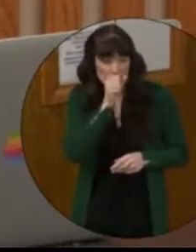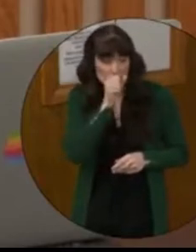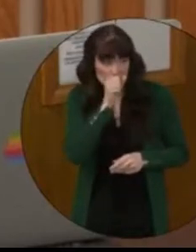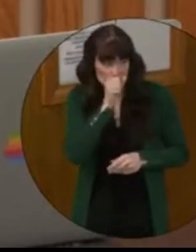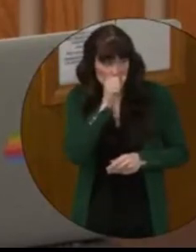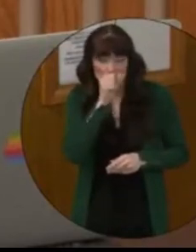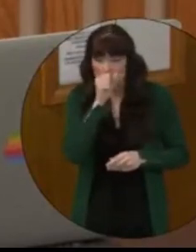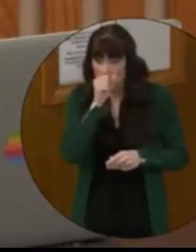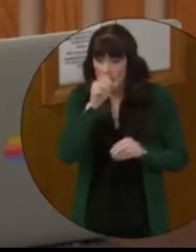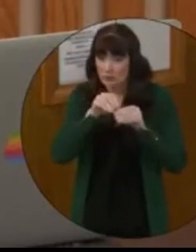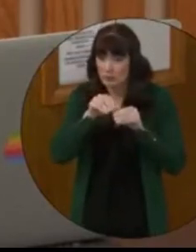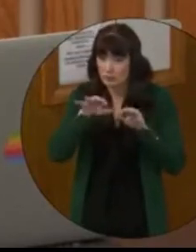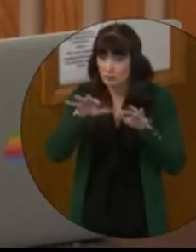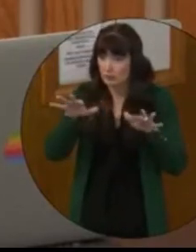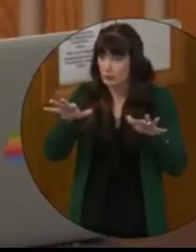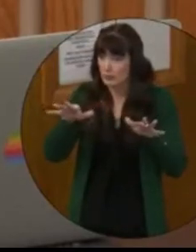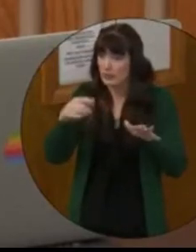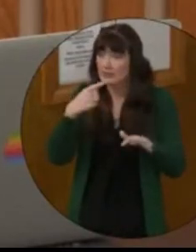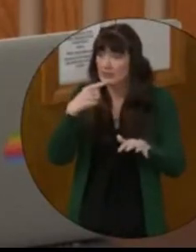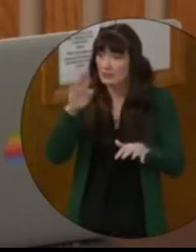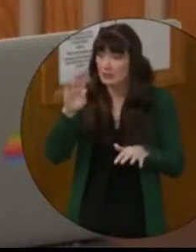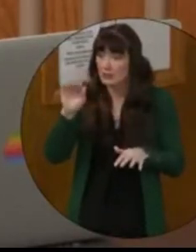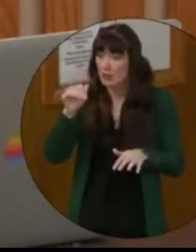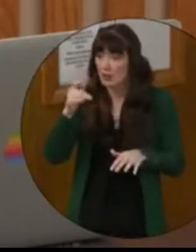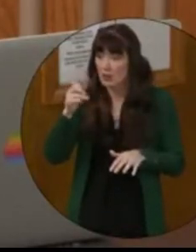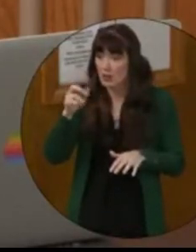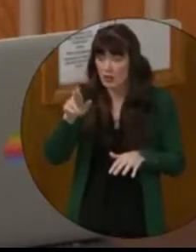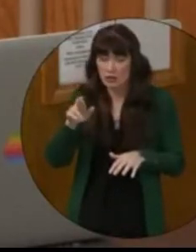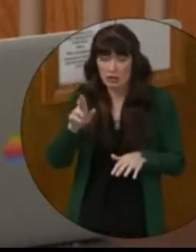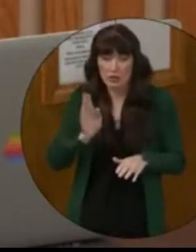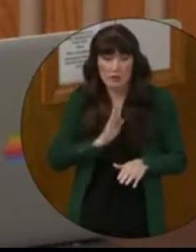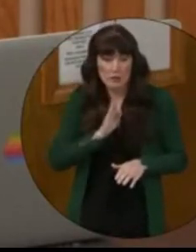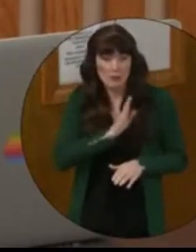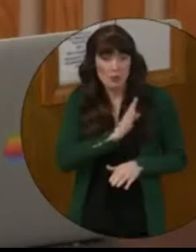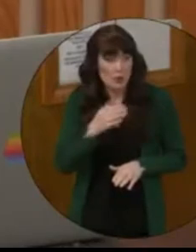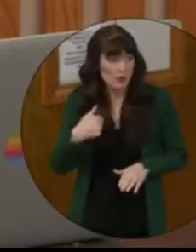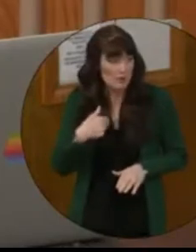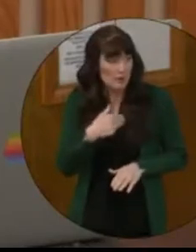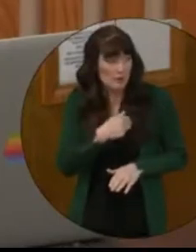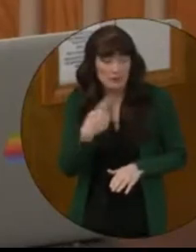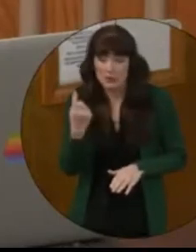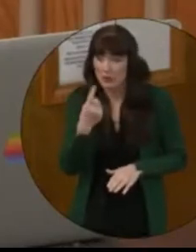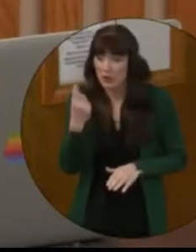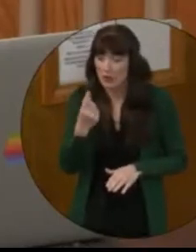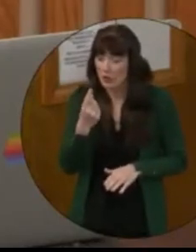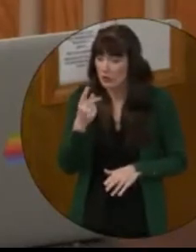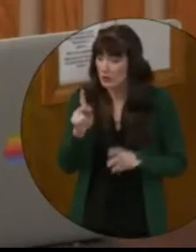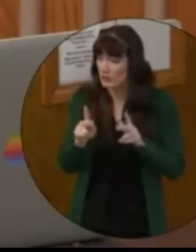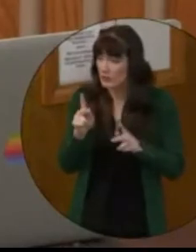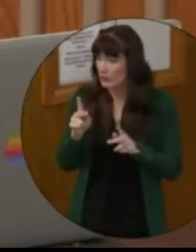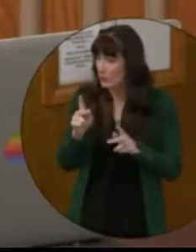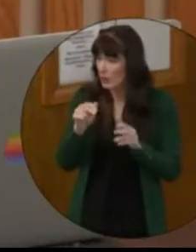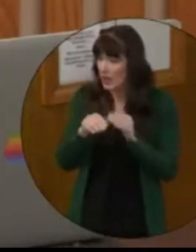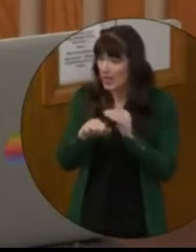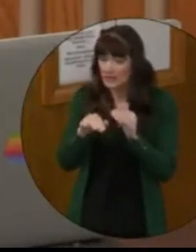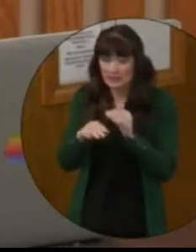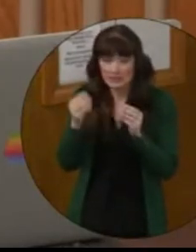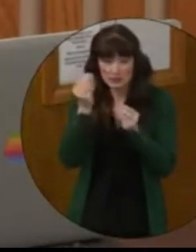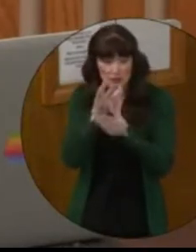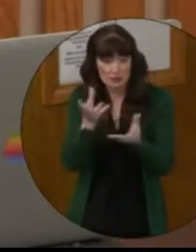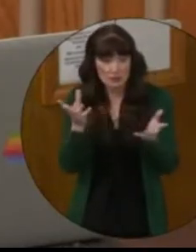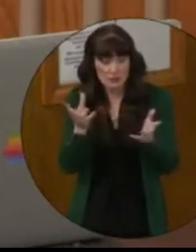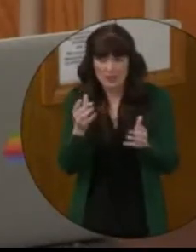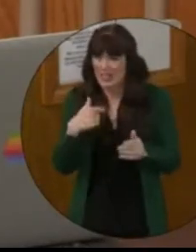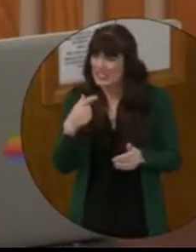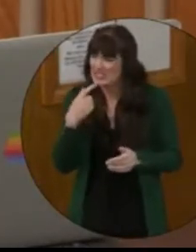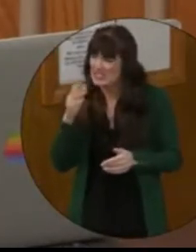mysteriously leaked to a blogger. Board members were the only ones with access and motive to do this. When I expressed